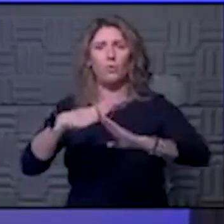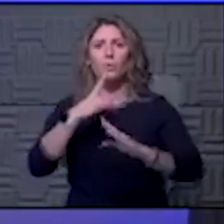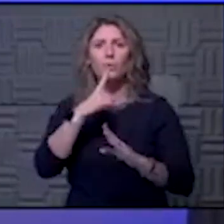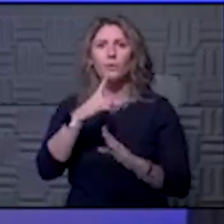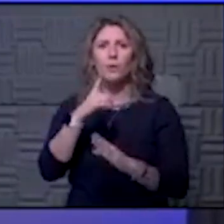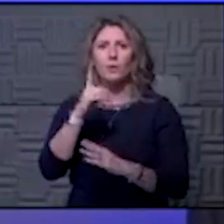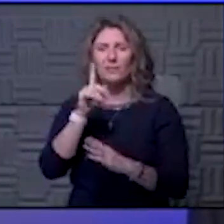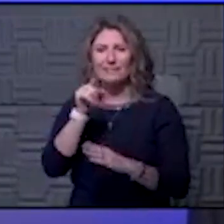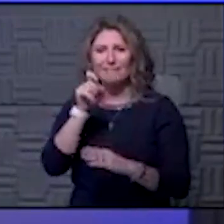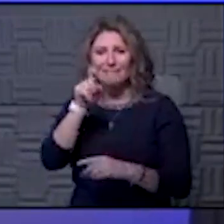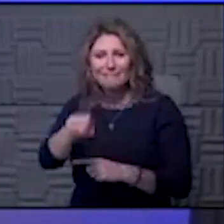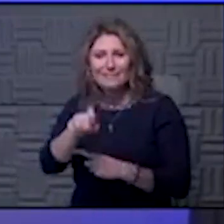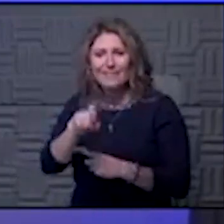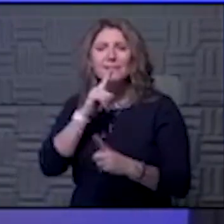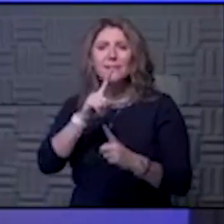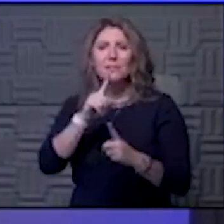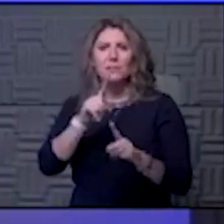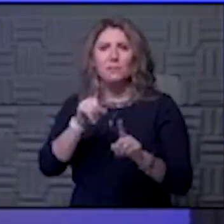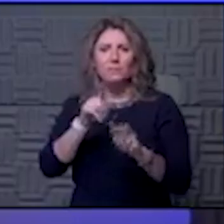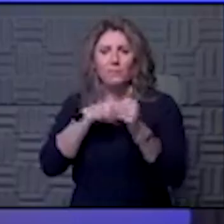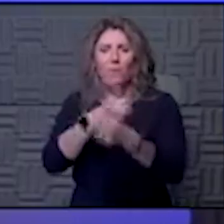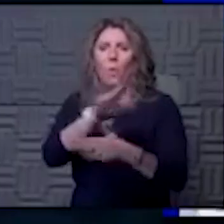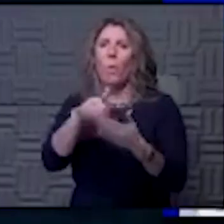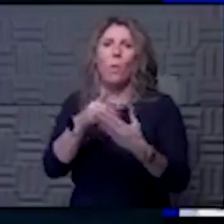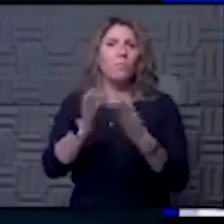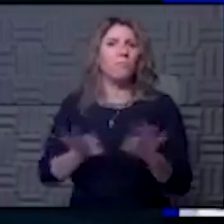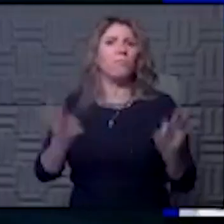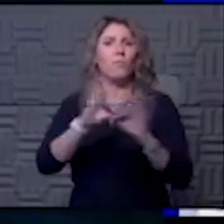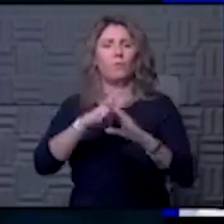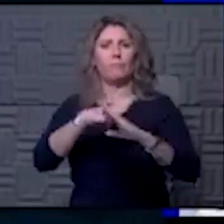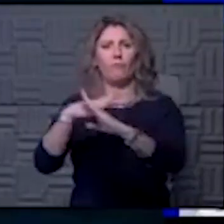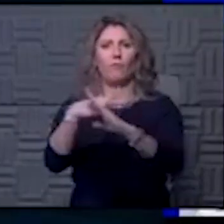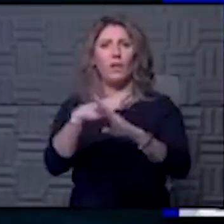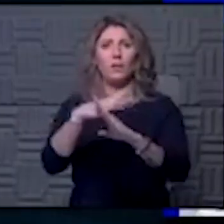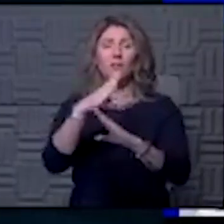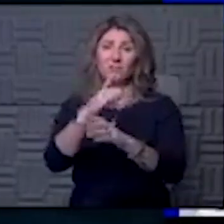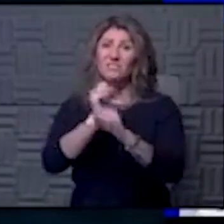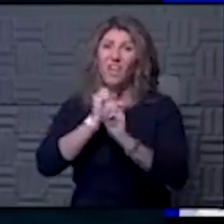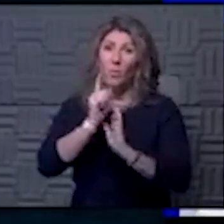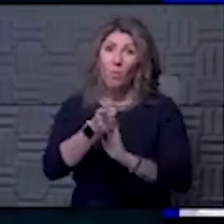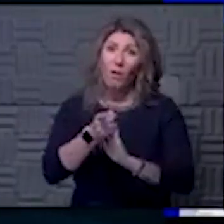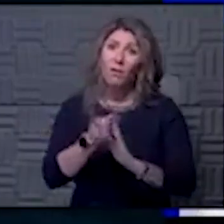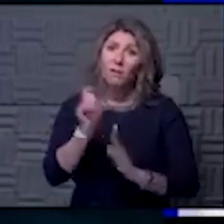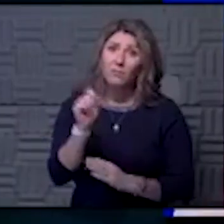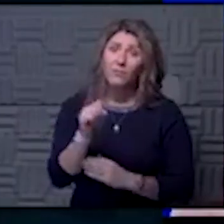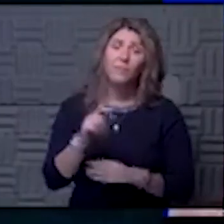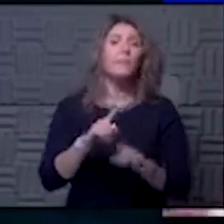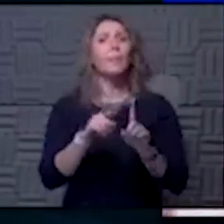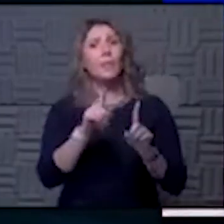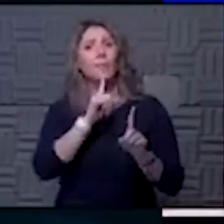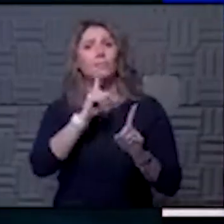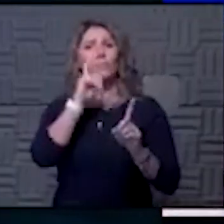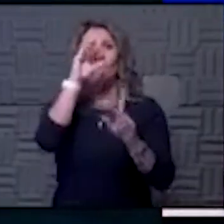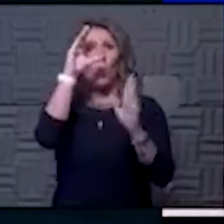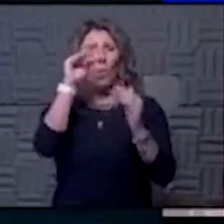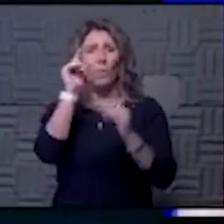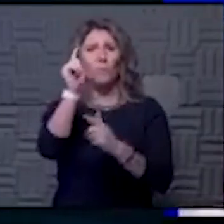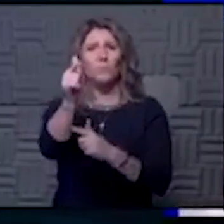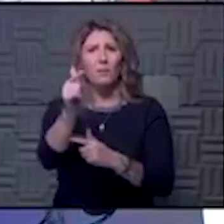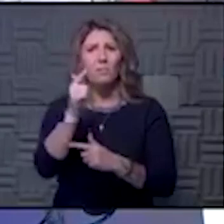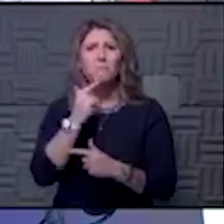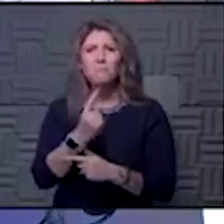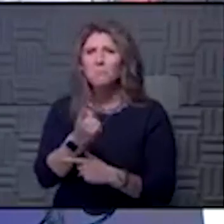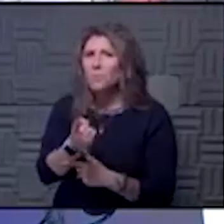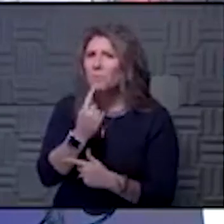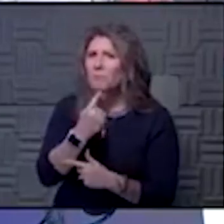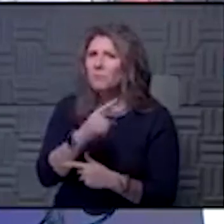important preventive measures. Yeah, so it could take a while, but I do think there is real hope out on the horizon. What do you think,